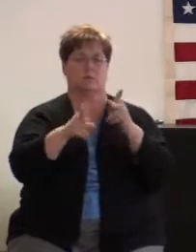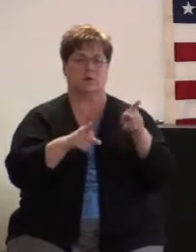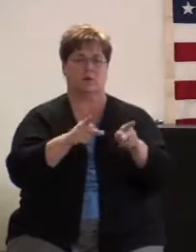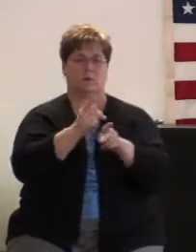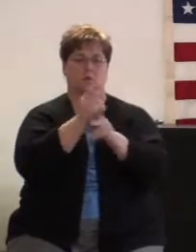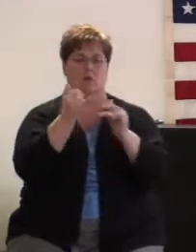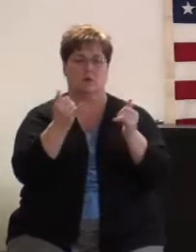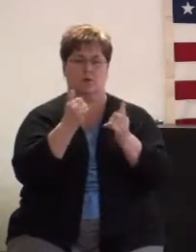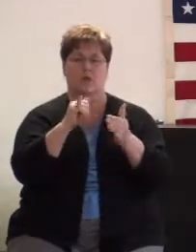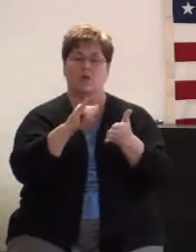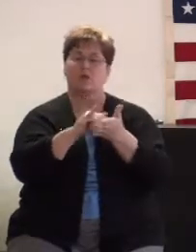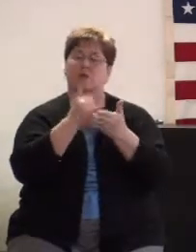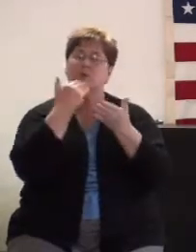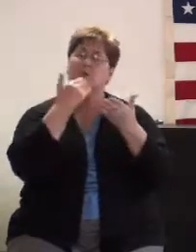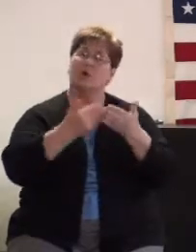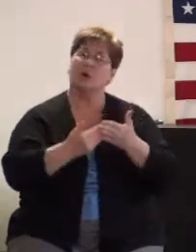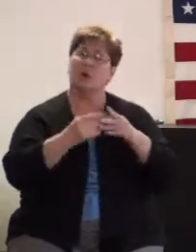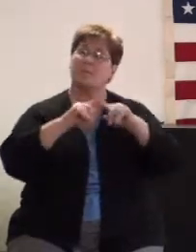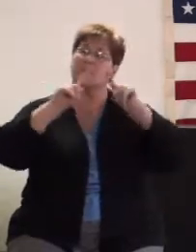But